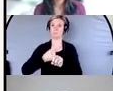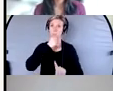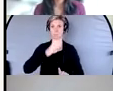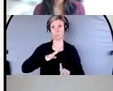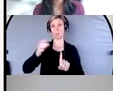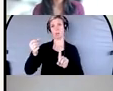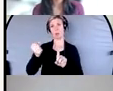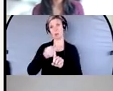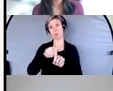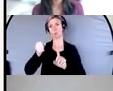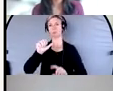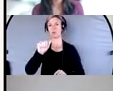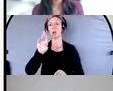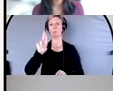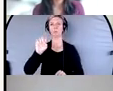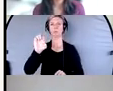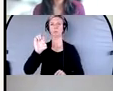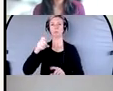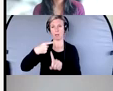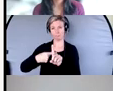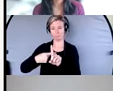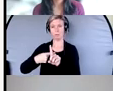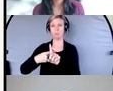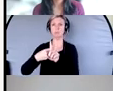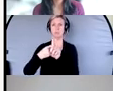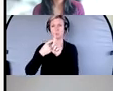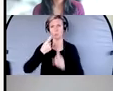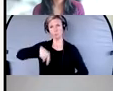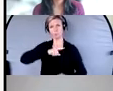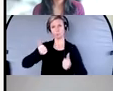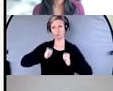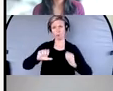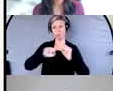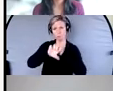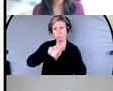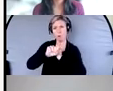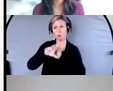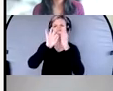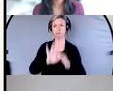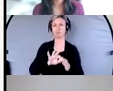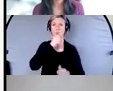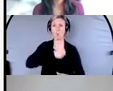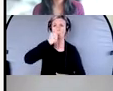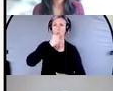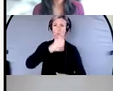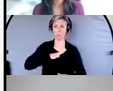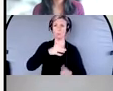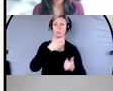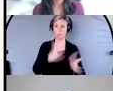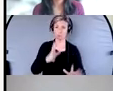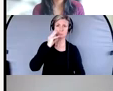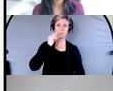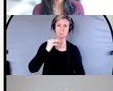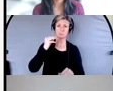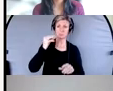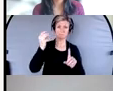in terms of, um, promoting awareness around this issue of, of older women, um, being victims of violence and femicide.